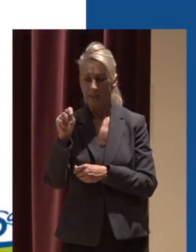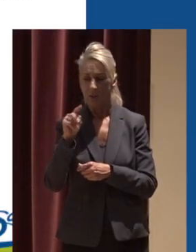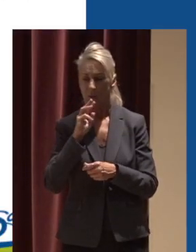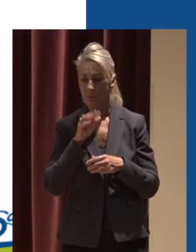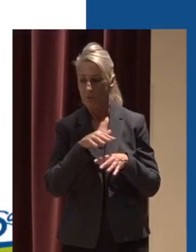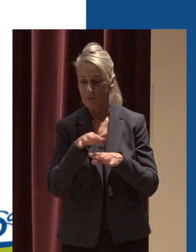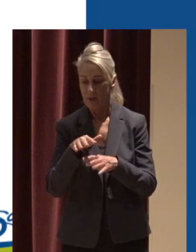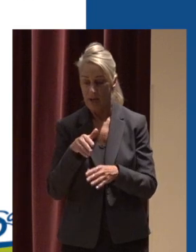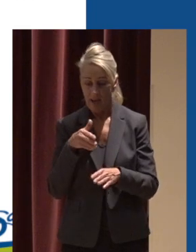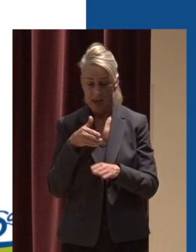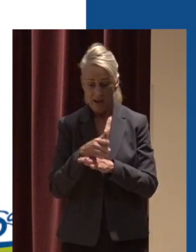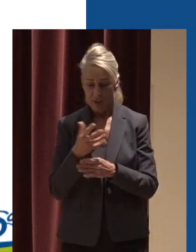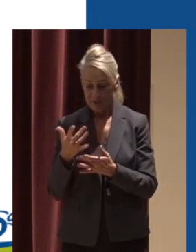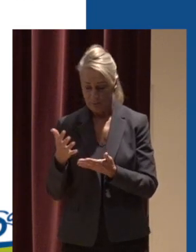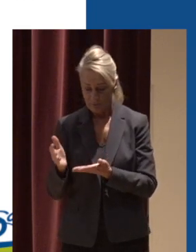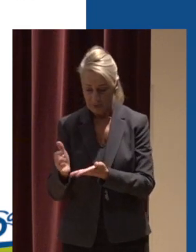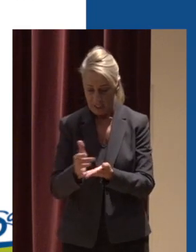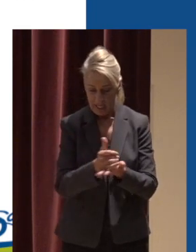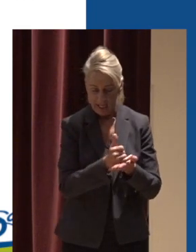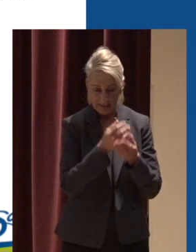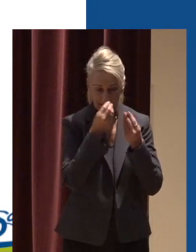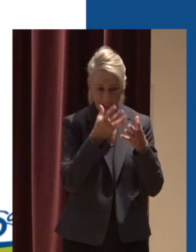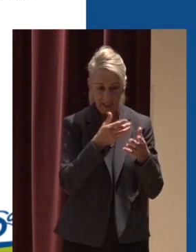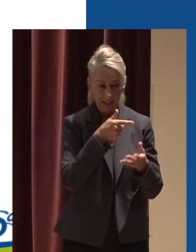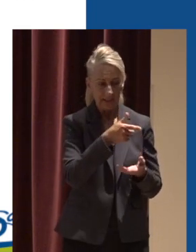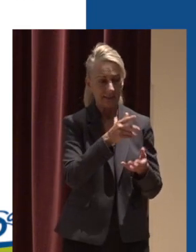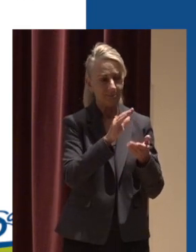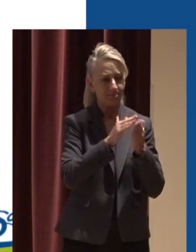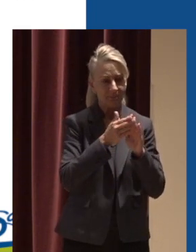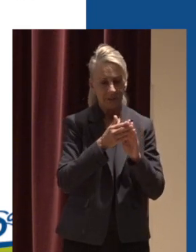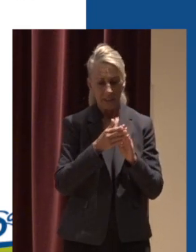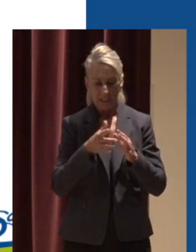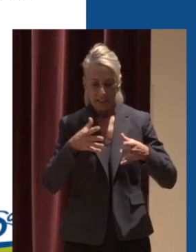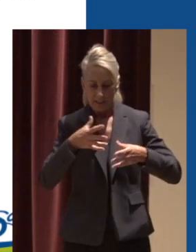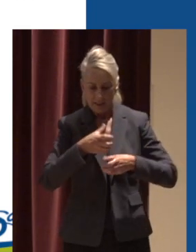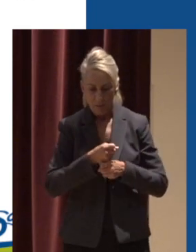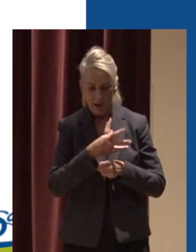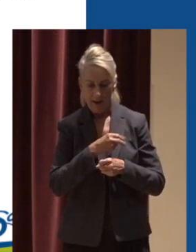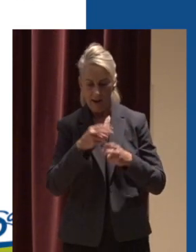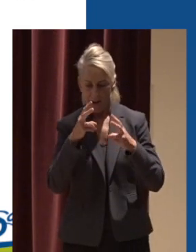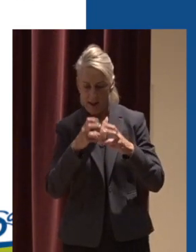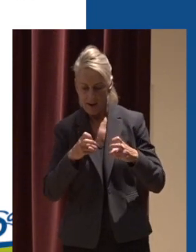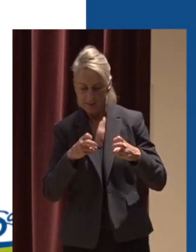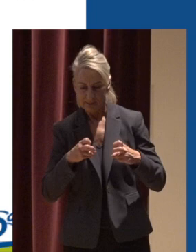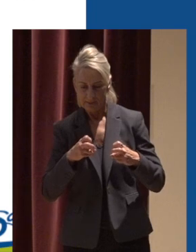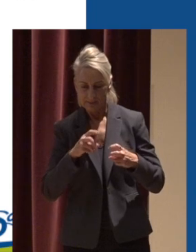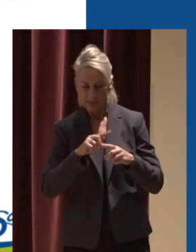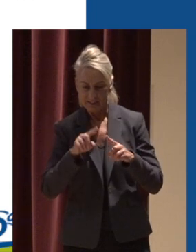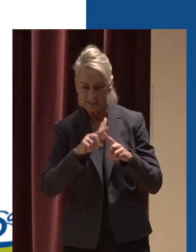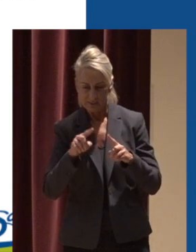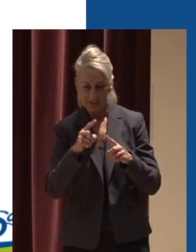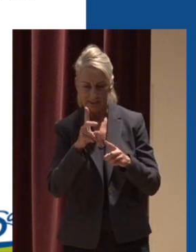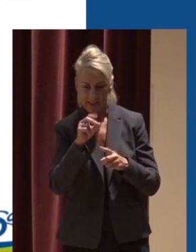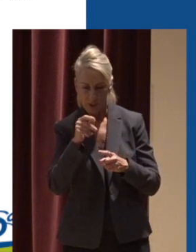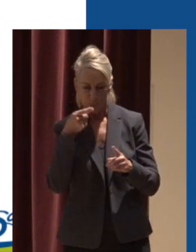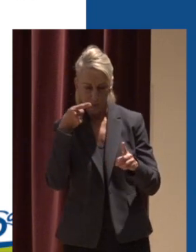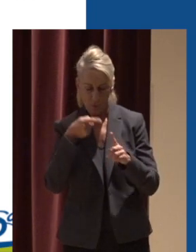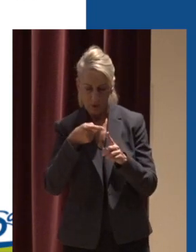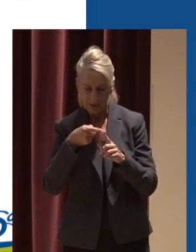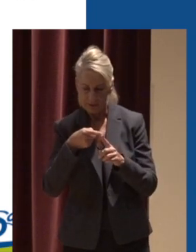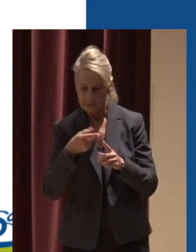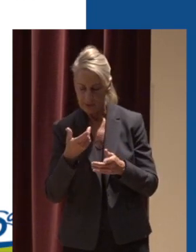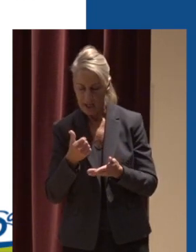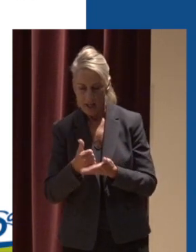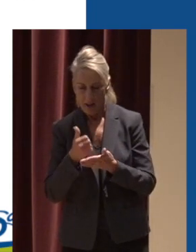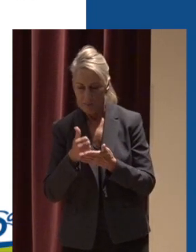after collecting all of this data the city also summarizes and analyzes these data points to help characterize stormwater based on